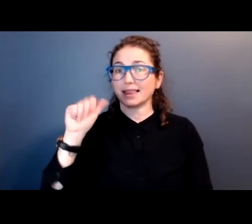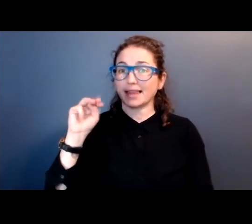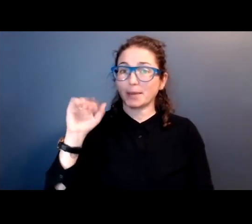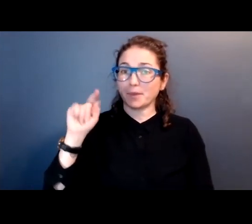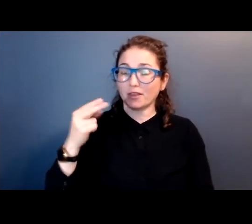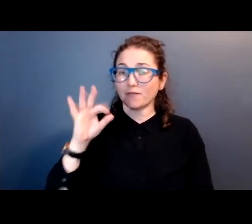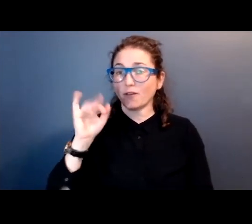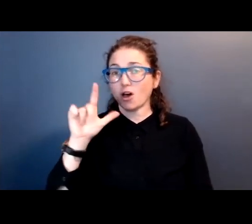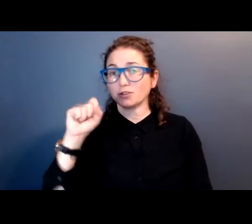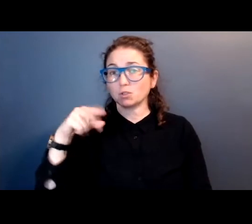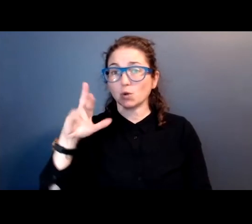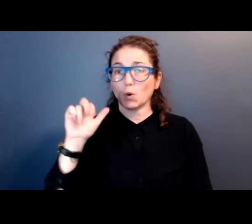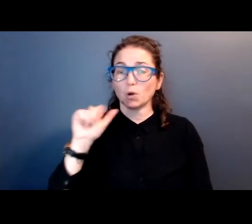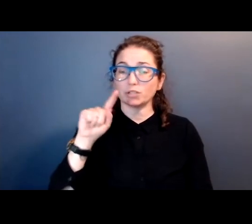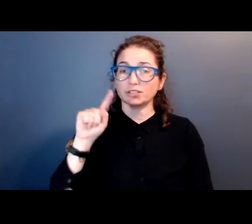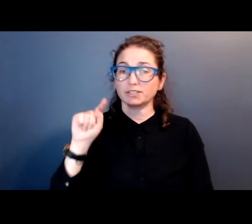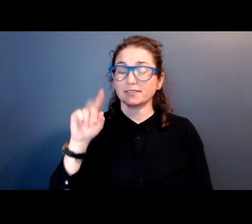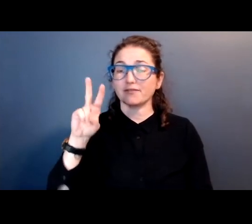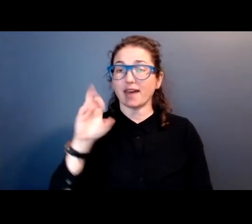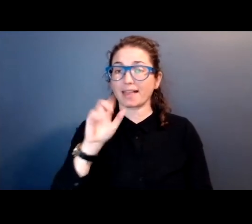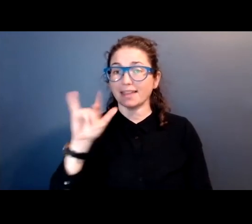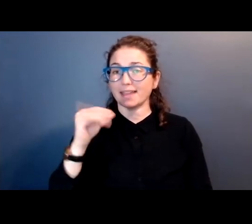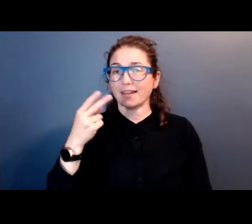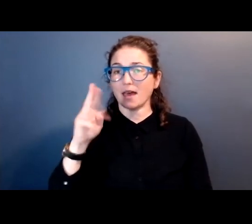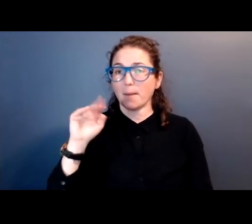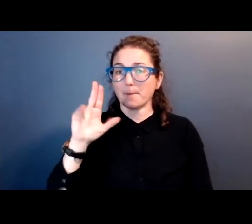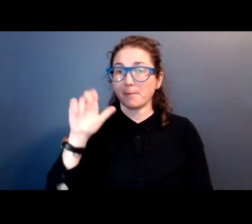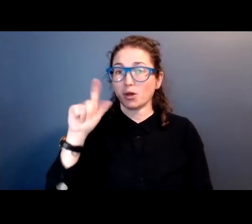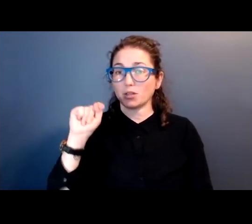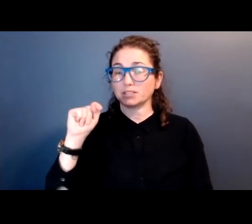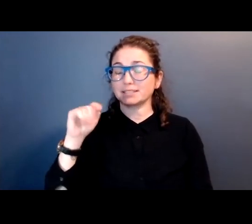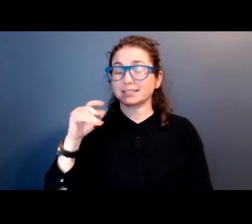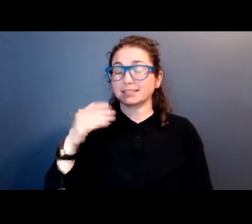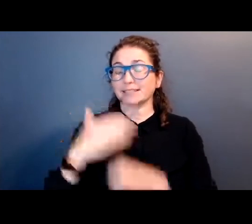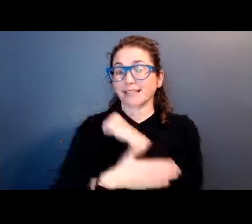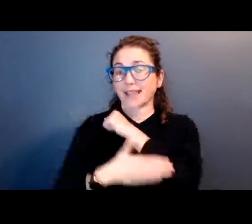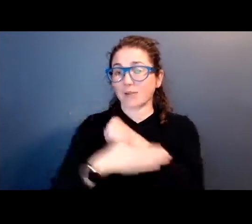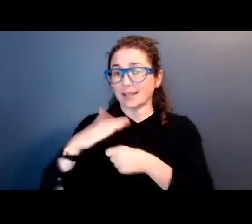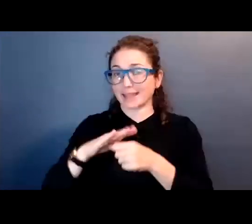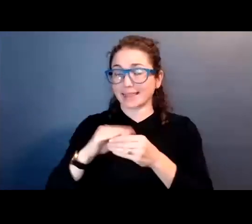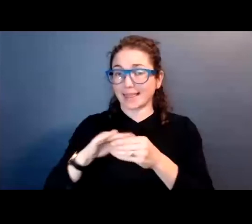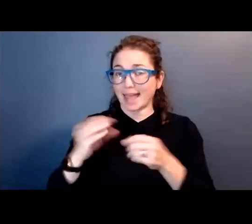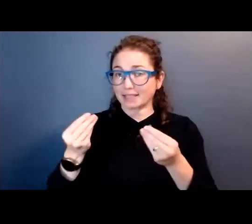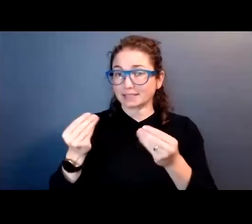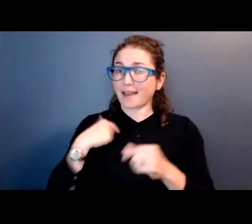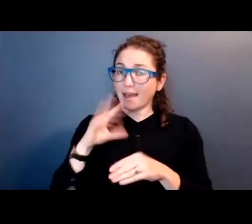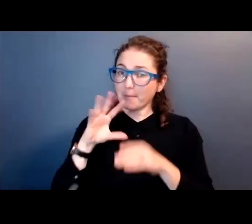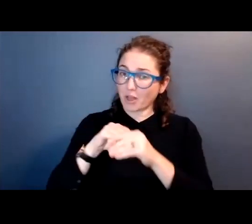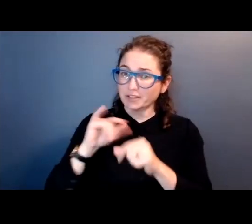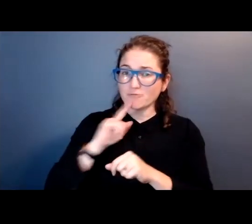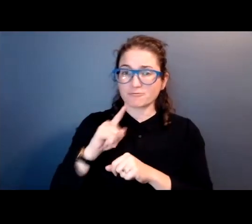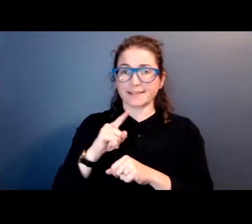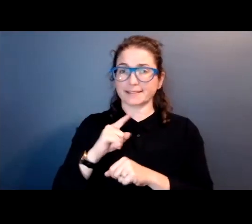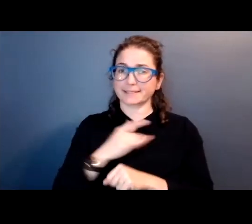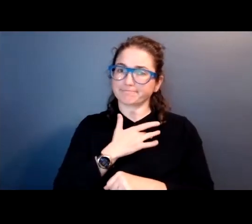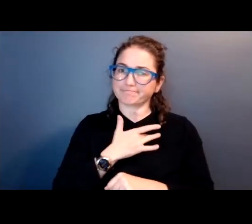Quartz Valley, and Humboldt County lands. I belong to this land, and it rings deep inside me.